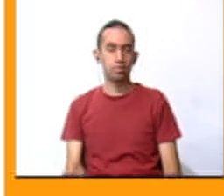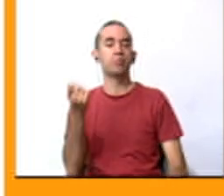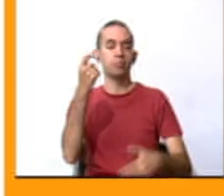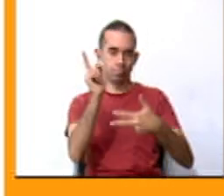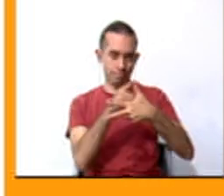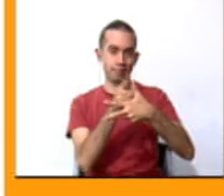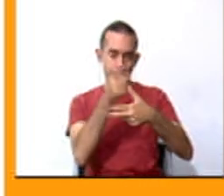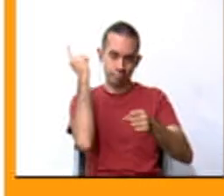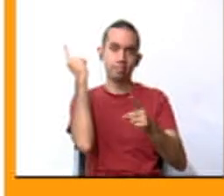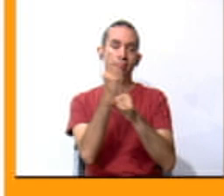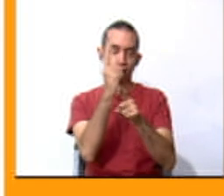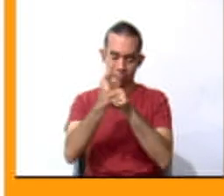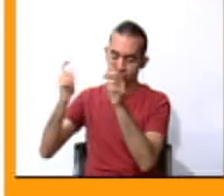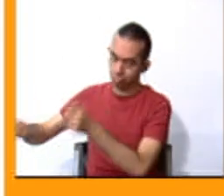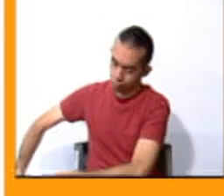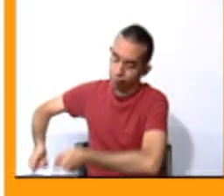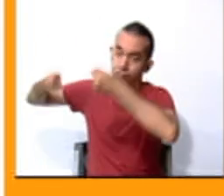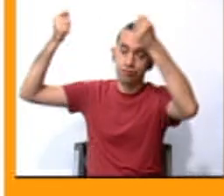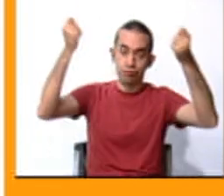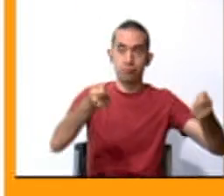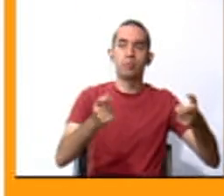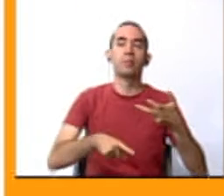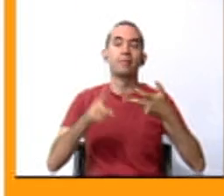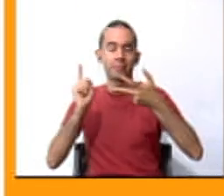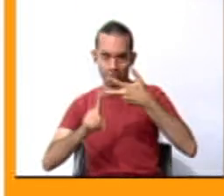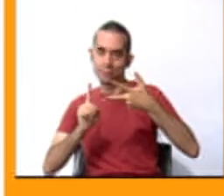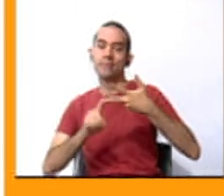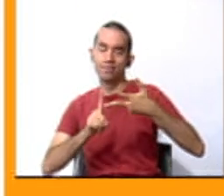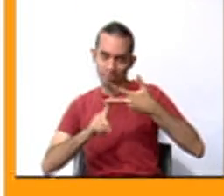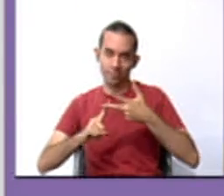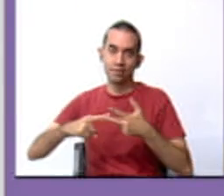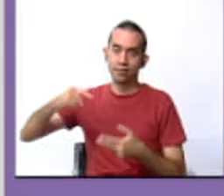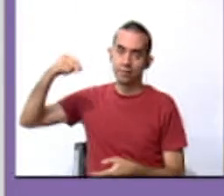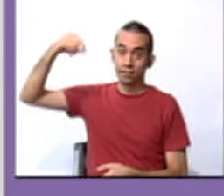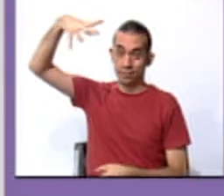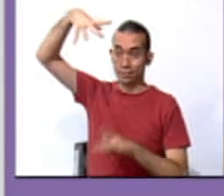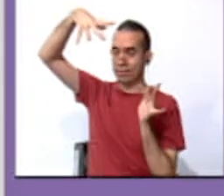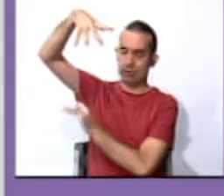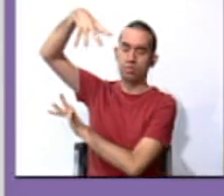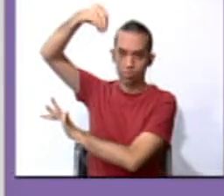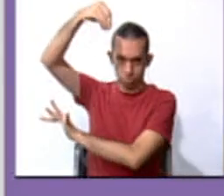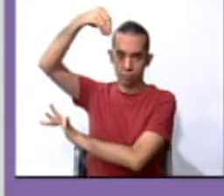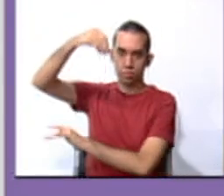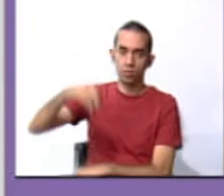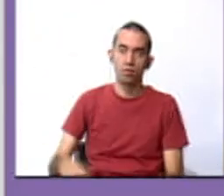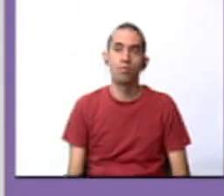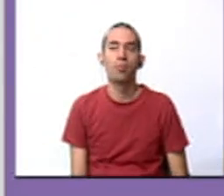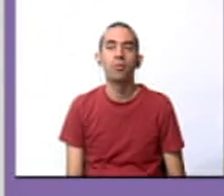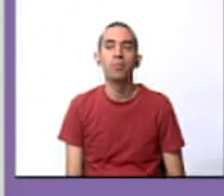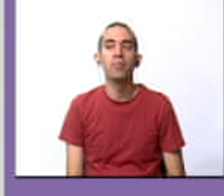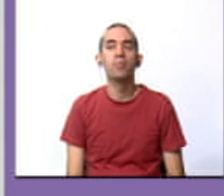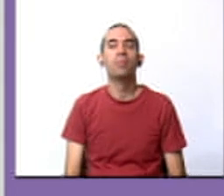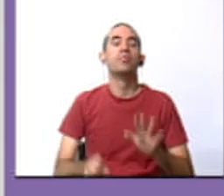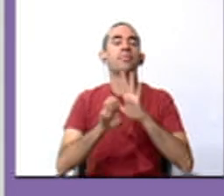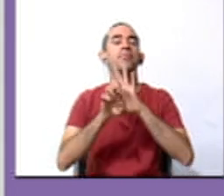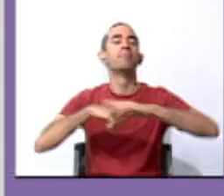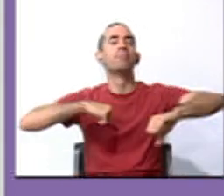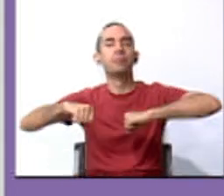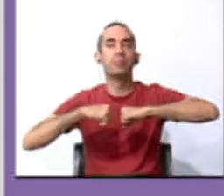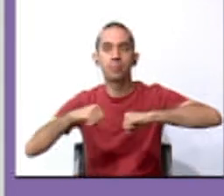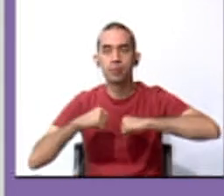was right. Raise objects and turn off electricity. Now, in case of an earthquake,